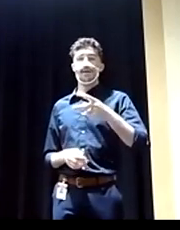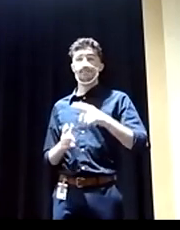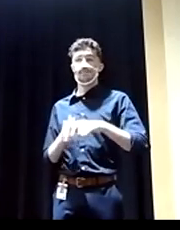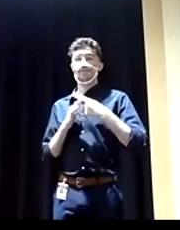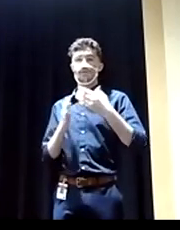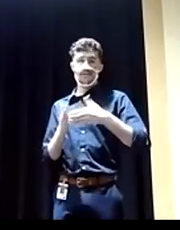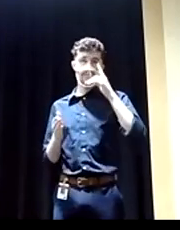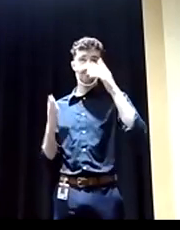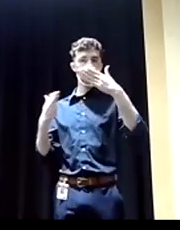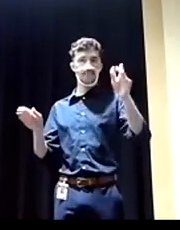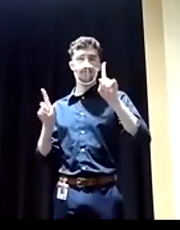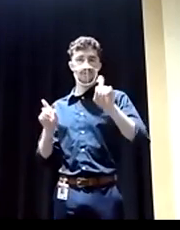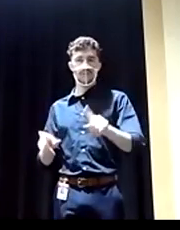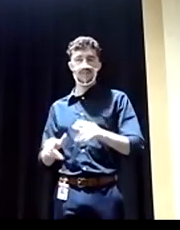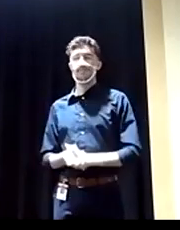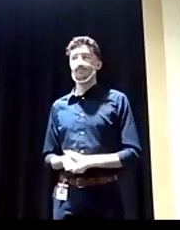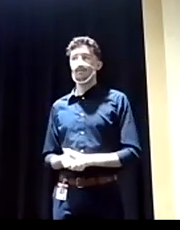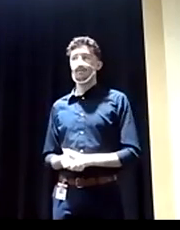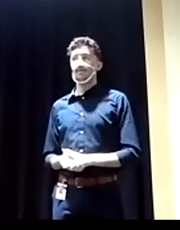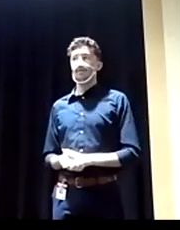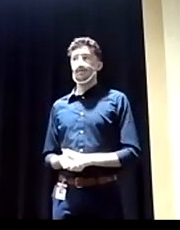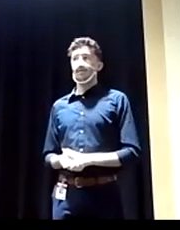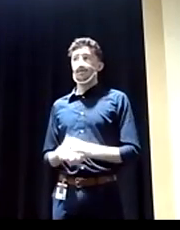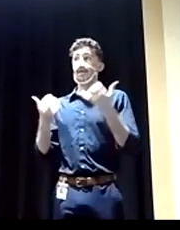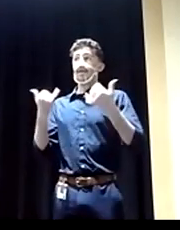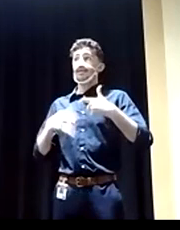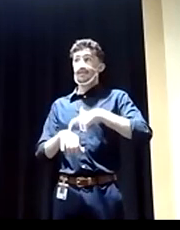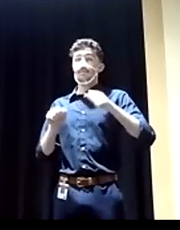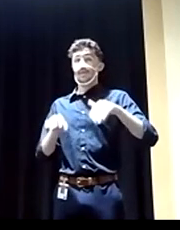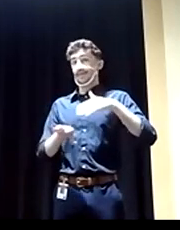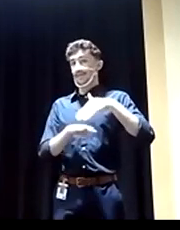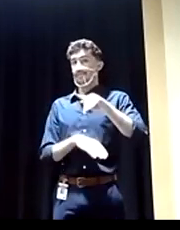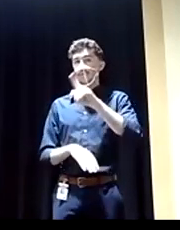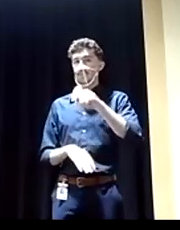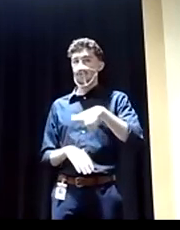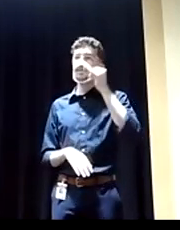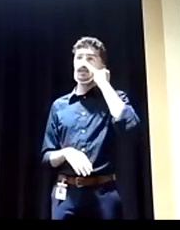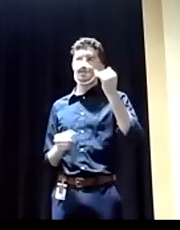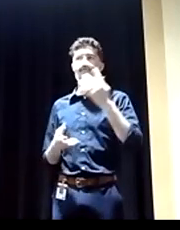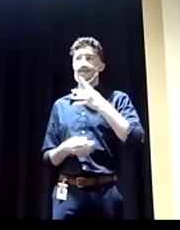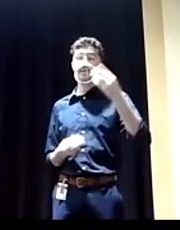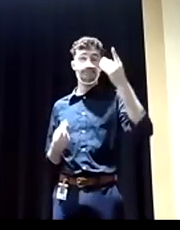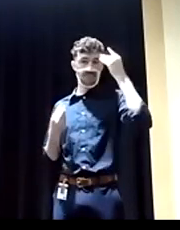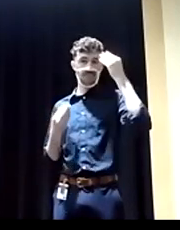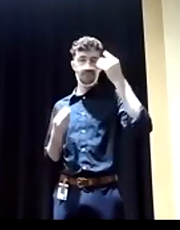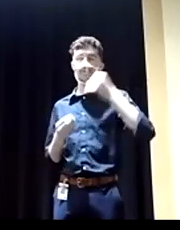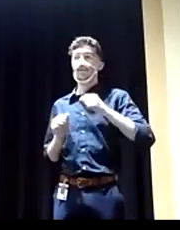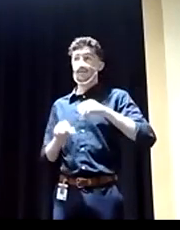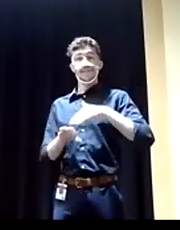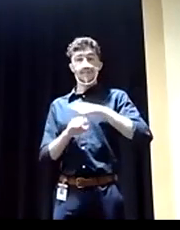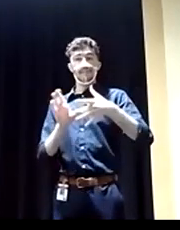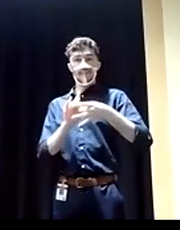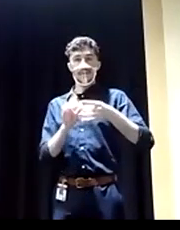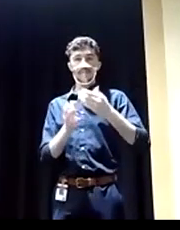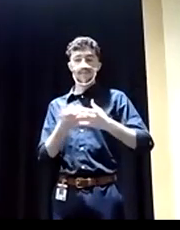our public questions section. Please take this opportunity to submit questions if you have any in the comments section